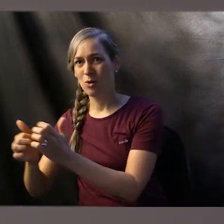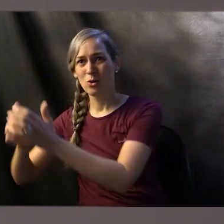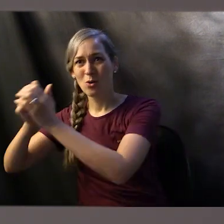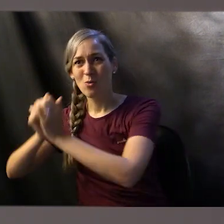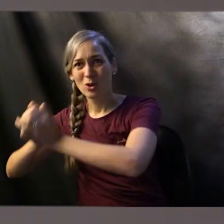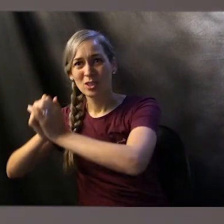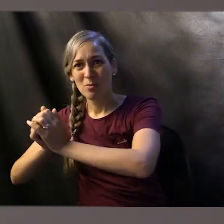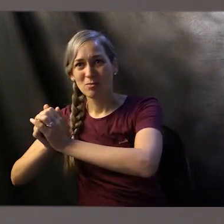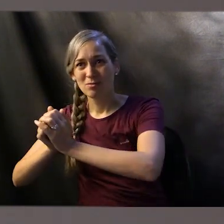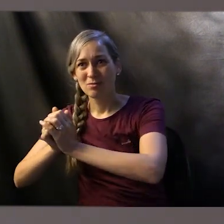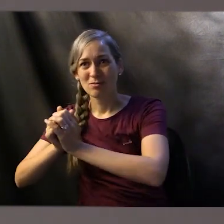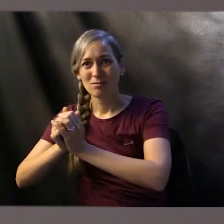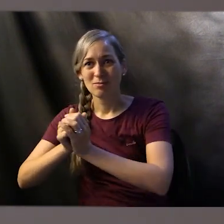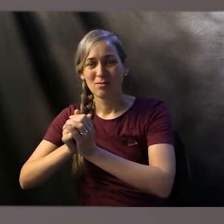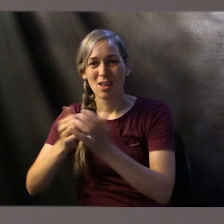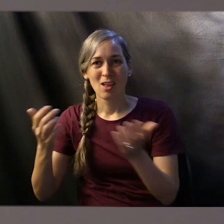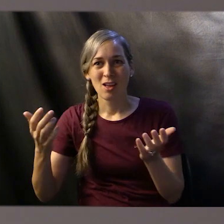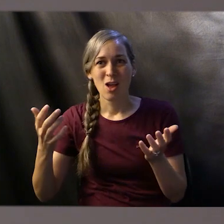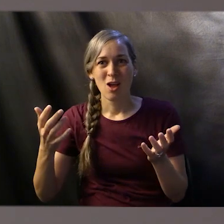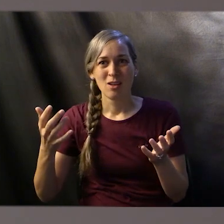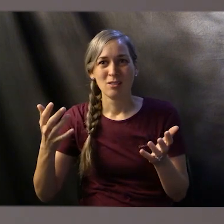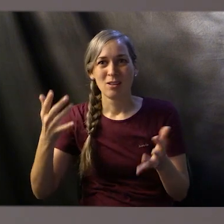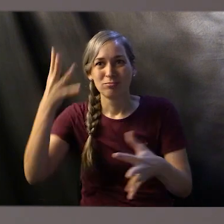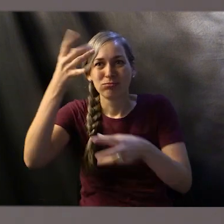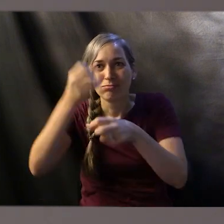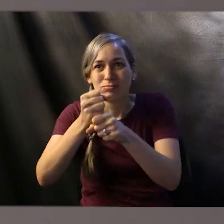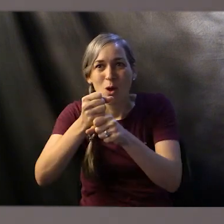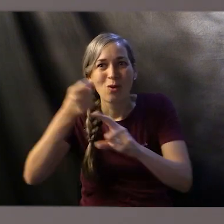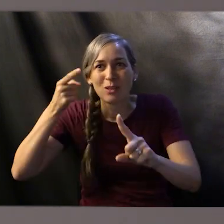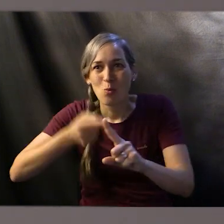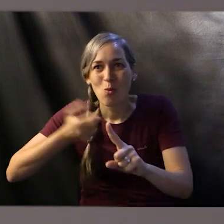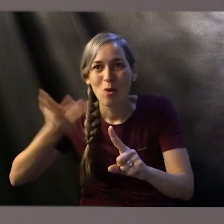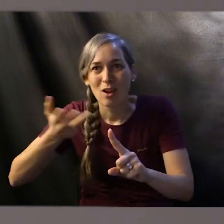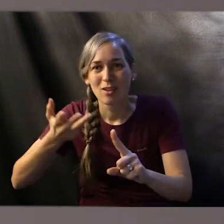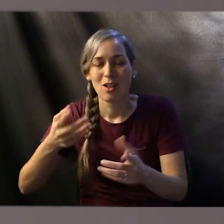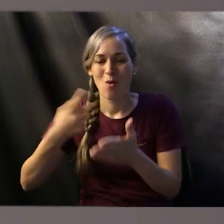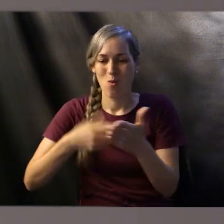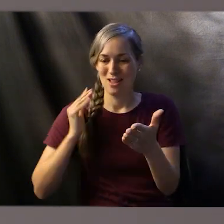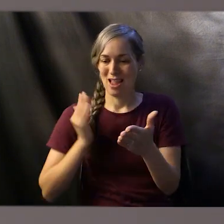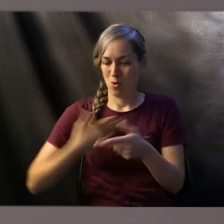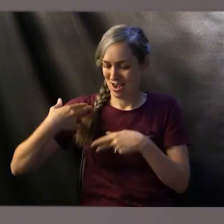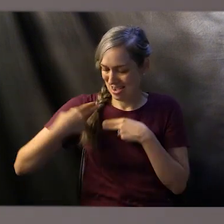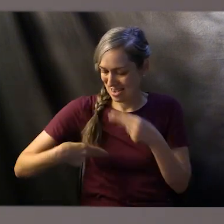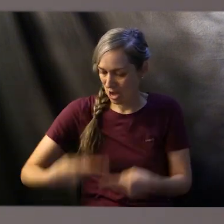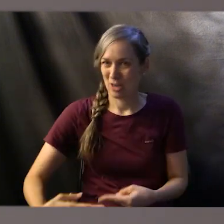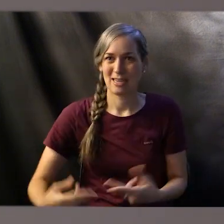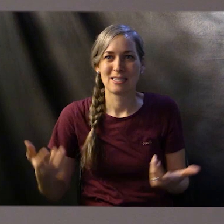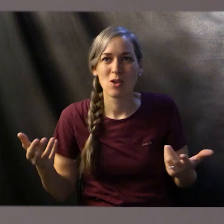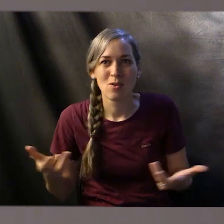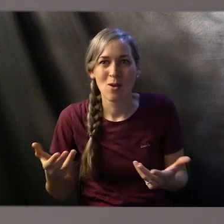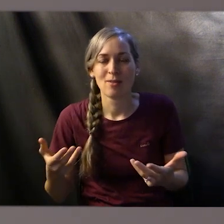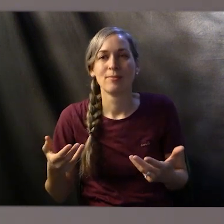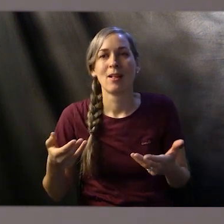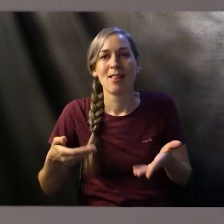What do we gain from this? What is our inheritance as being God's priesthood? Well, again, let's look at the